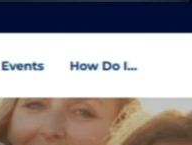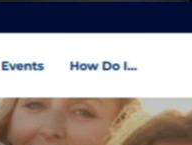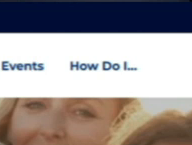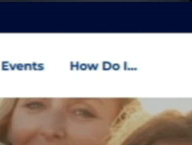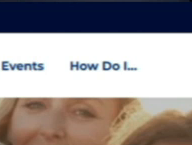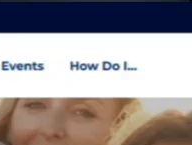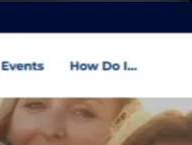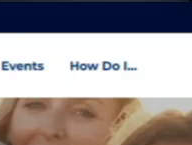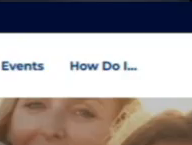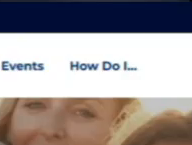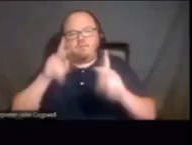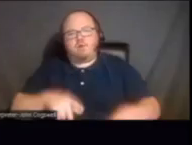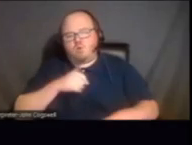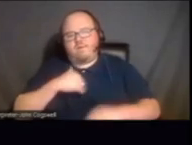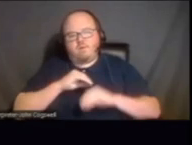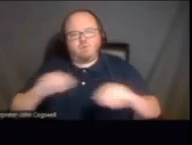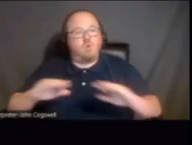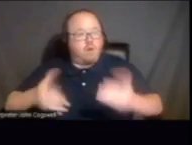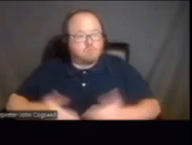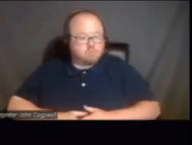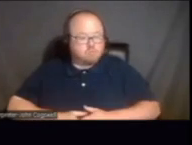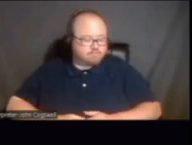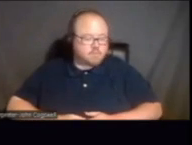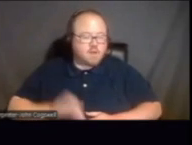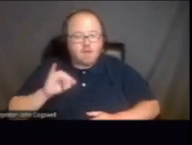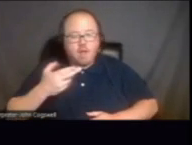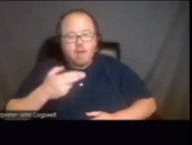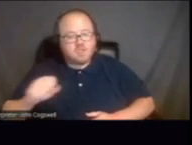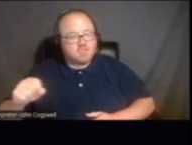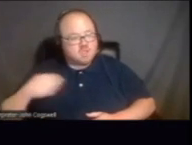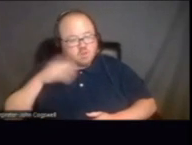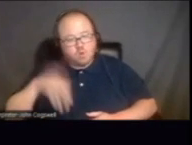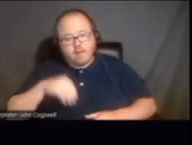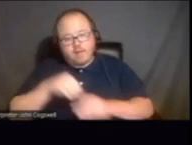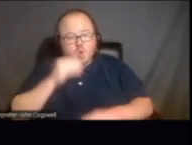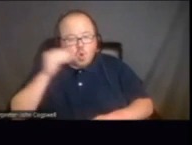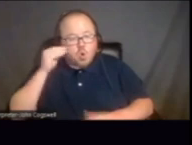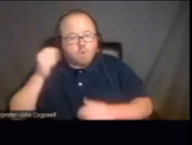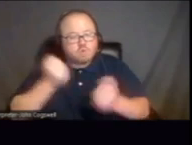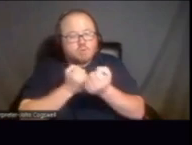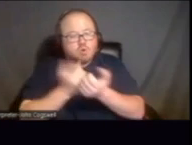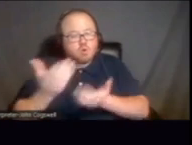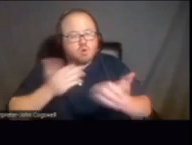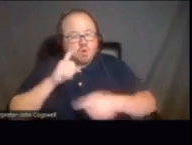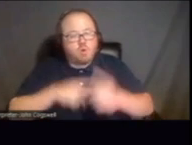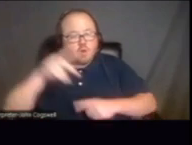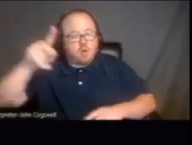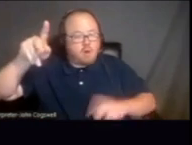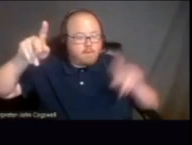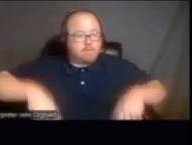support for someone who's unhoused. For the IHSS, I know that in-home supportive services, once a person's